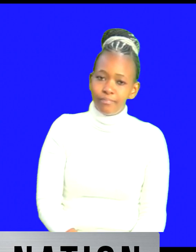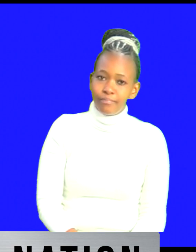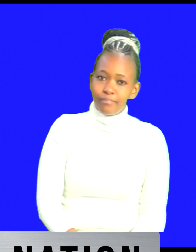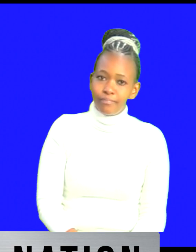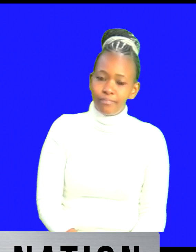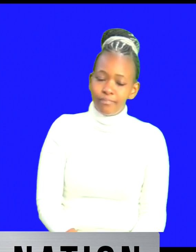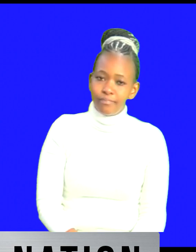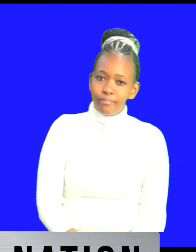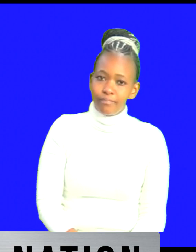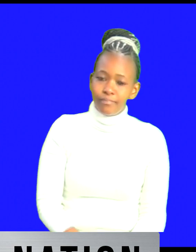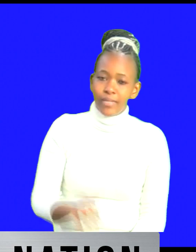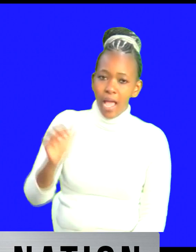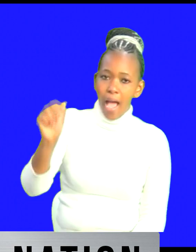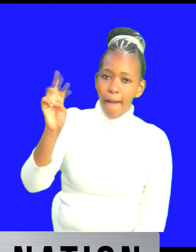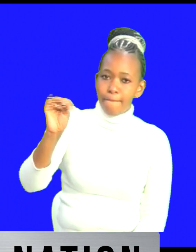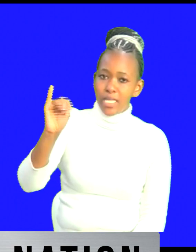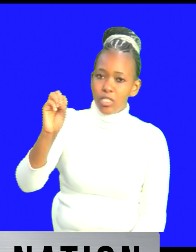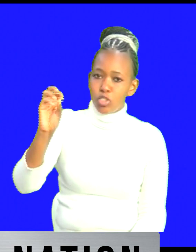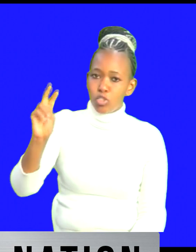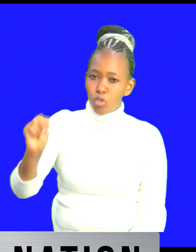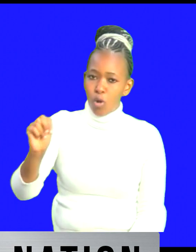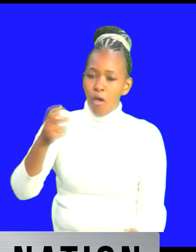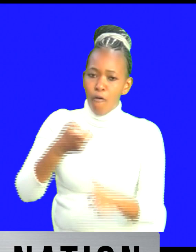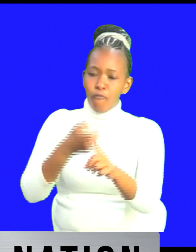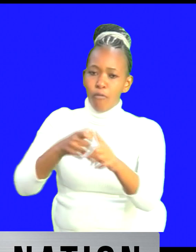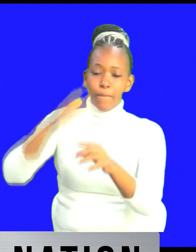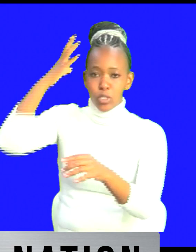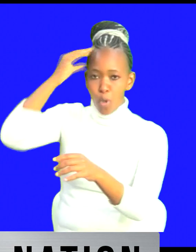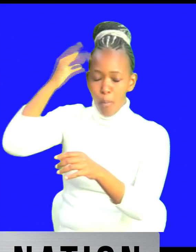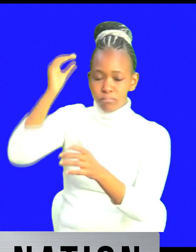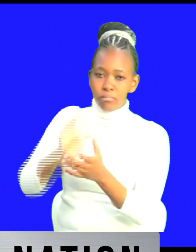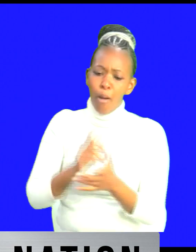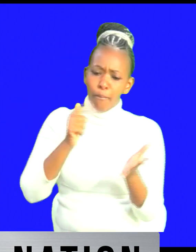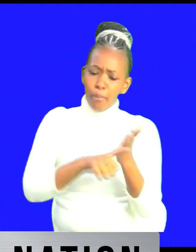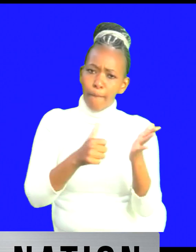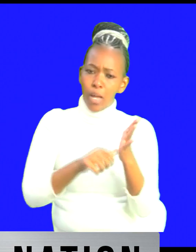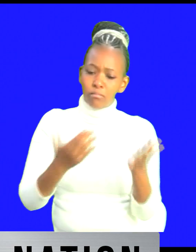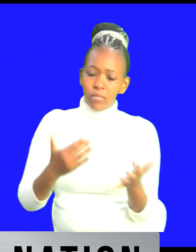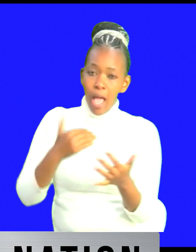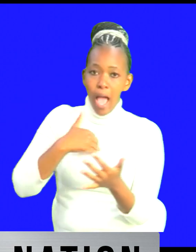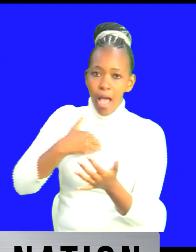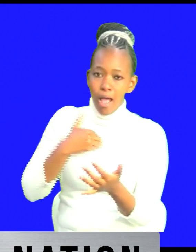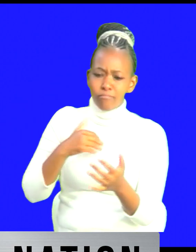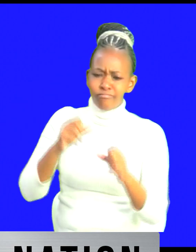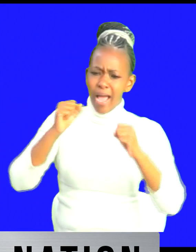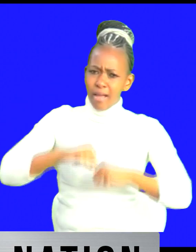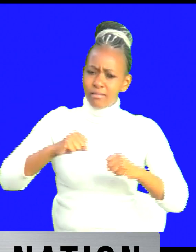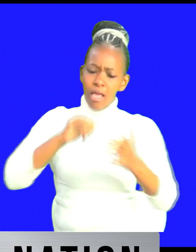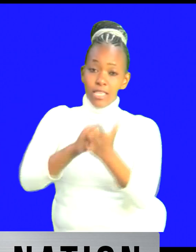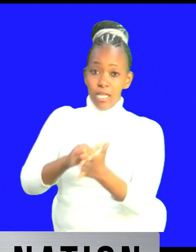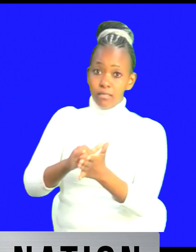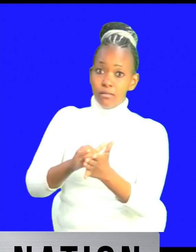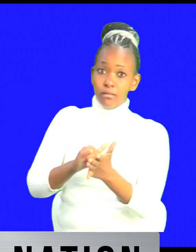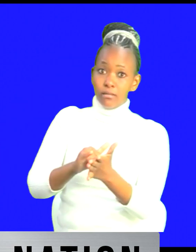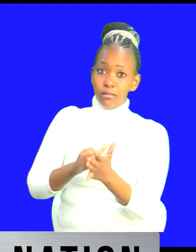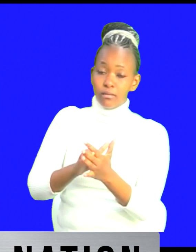out of somalia yeah the issue is that uh they had an agreement that uh at